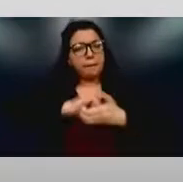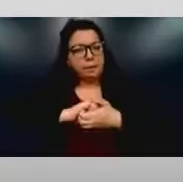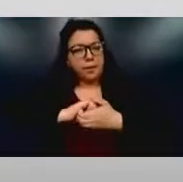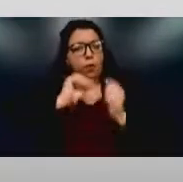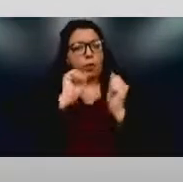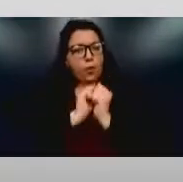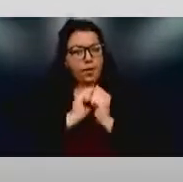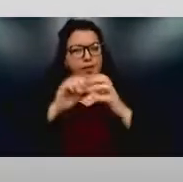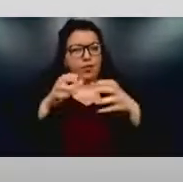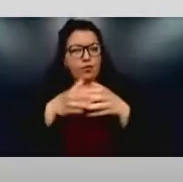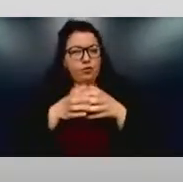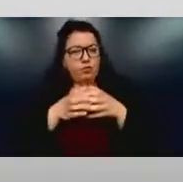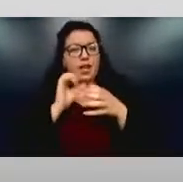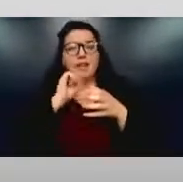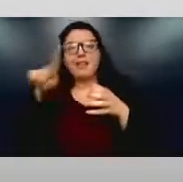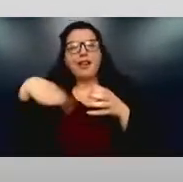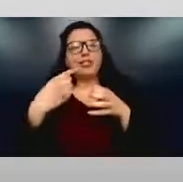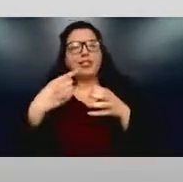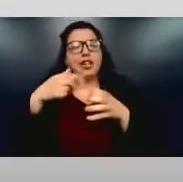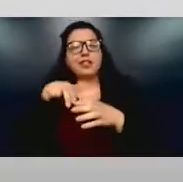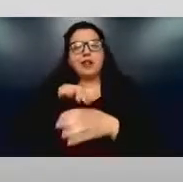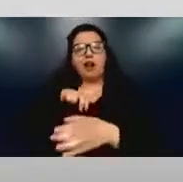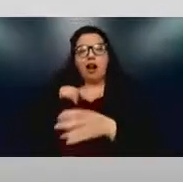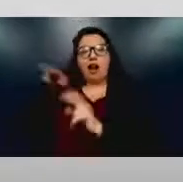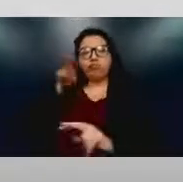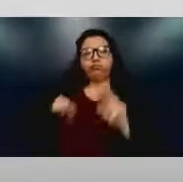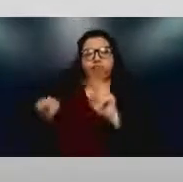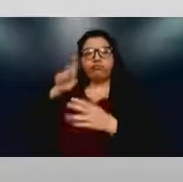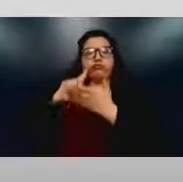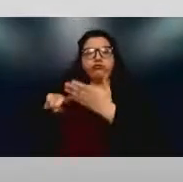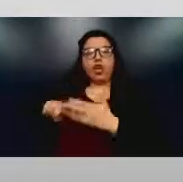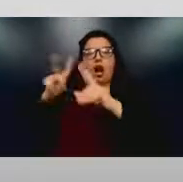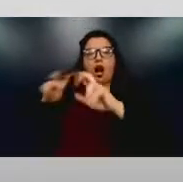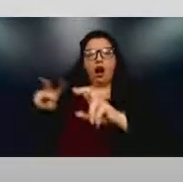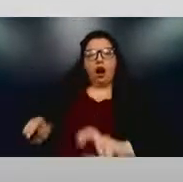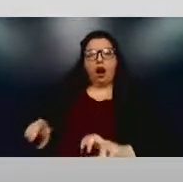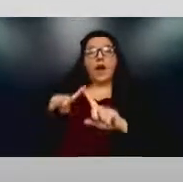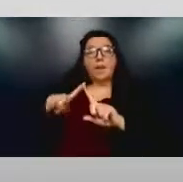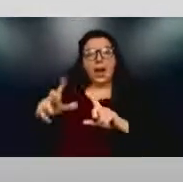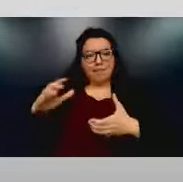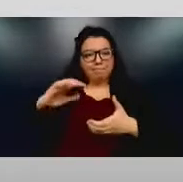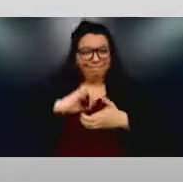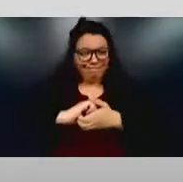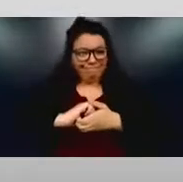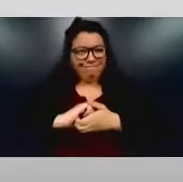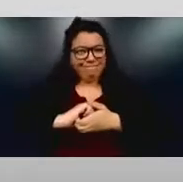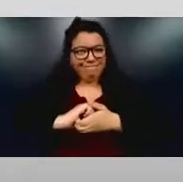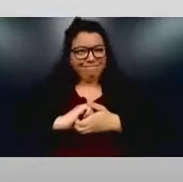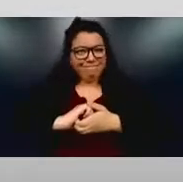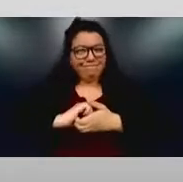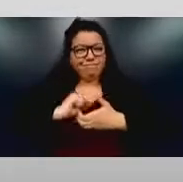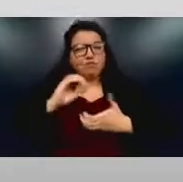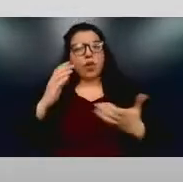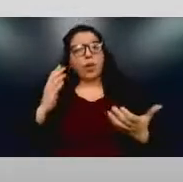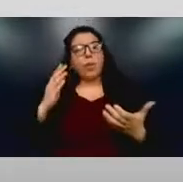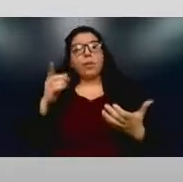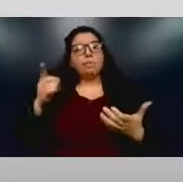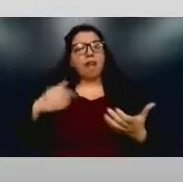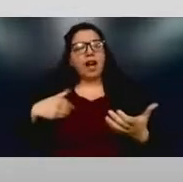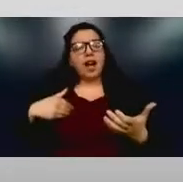researching like we're an external kind of group. So there are excellent disabled social scientists,